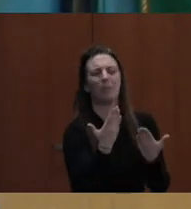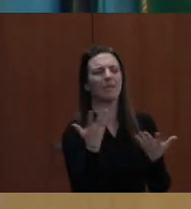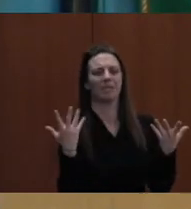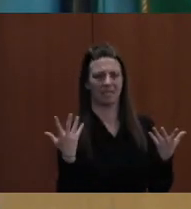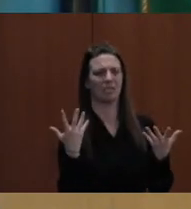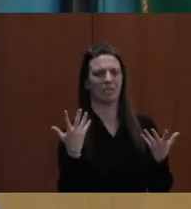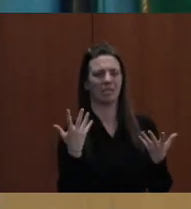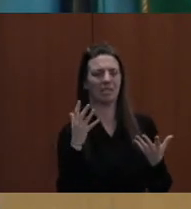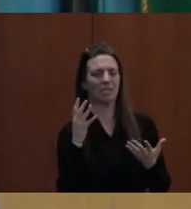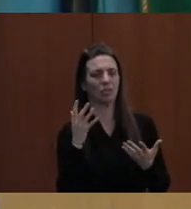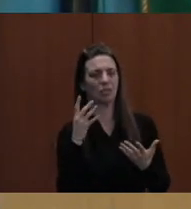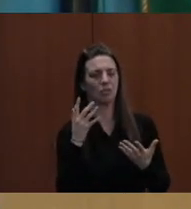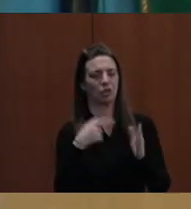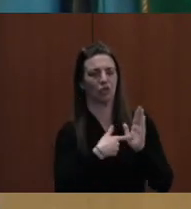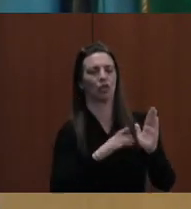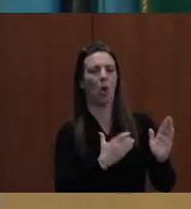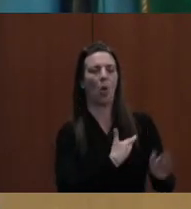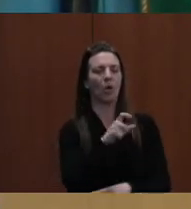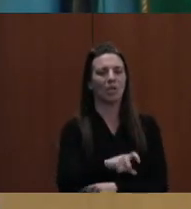least consider these.